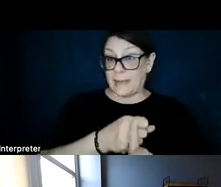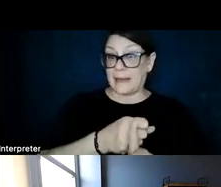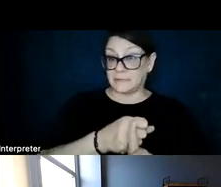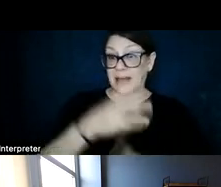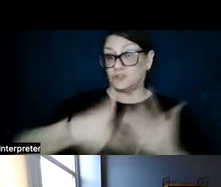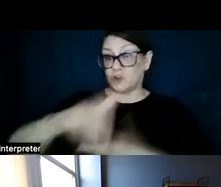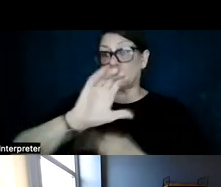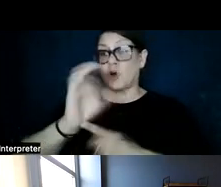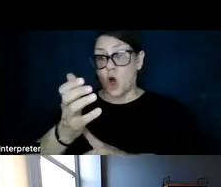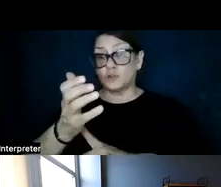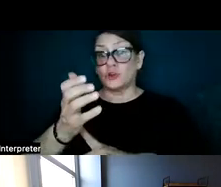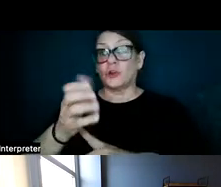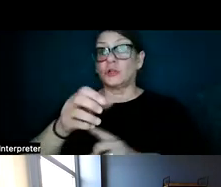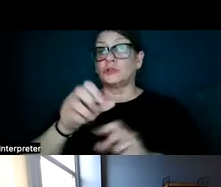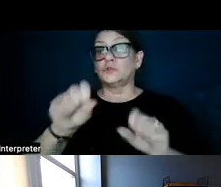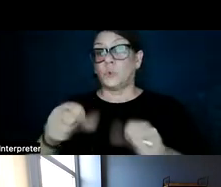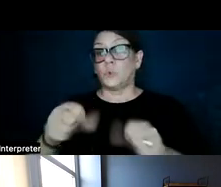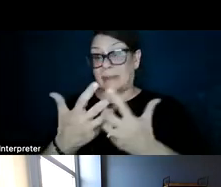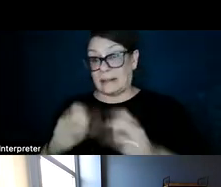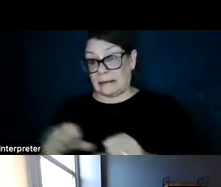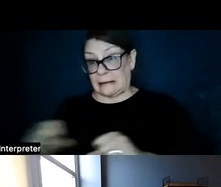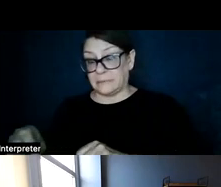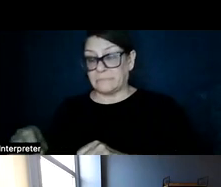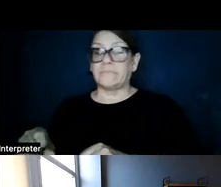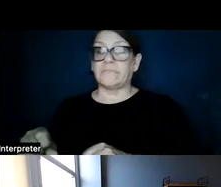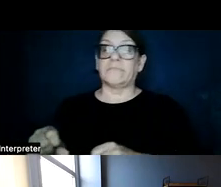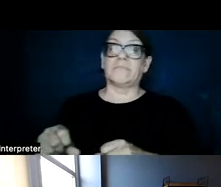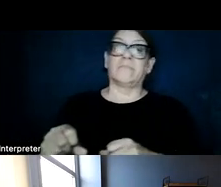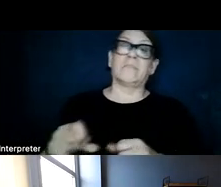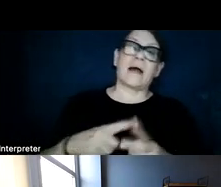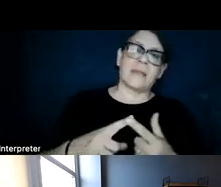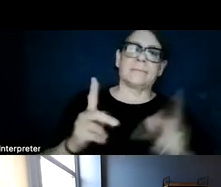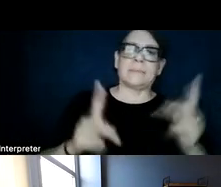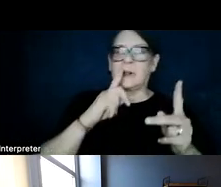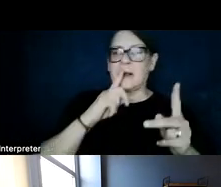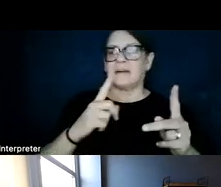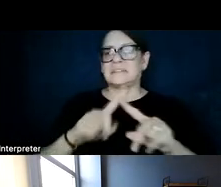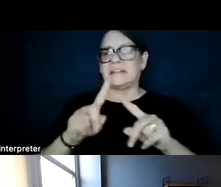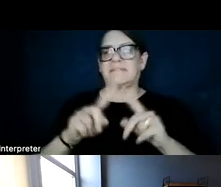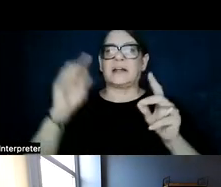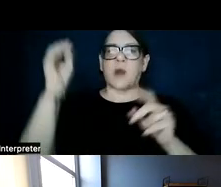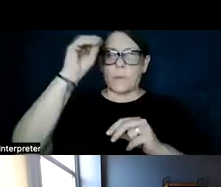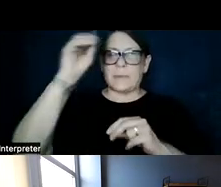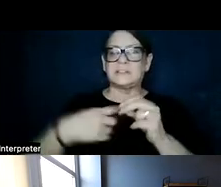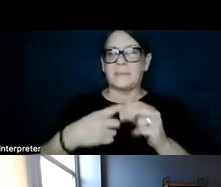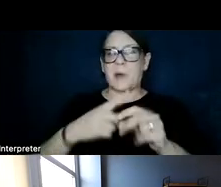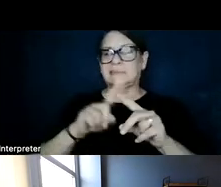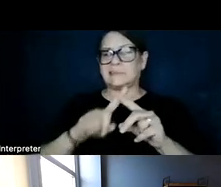the certain types of backlashes against certain specific projects leading to big headlines.